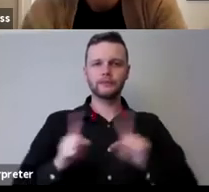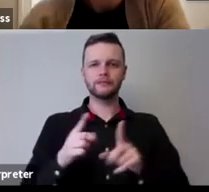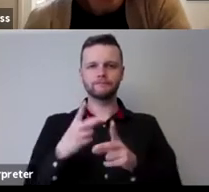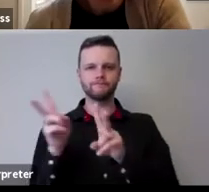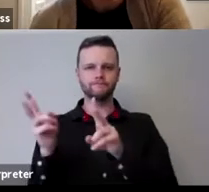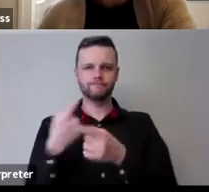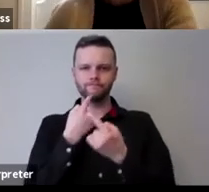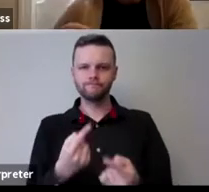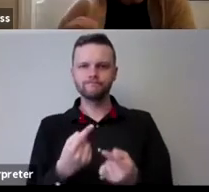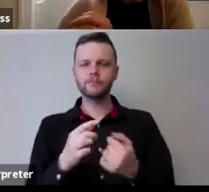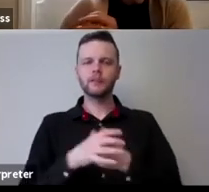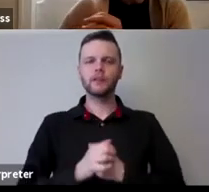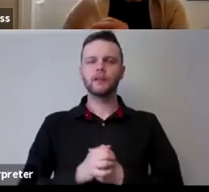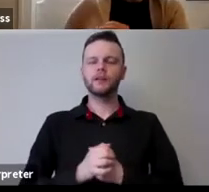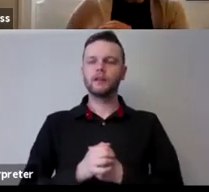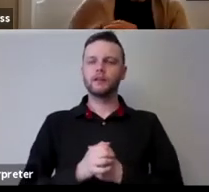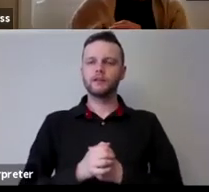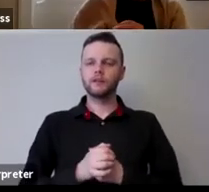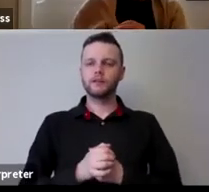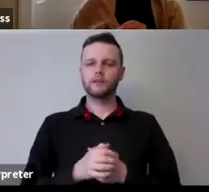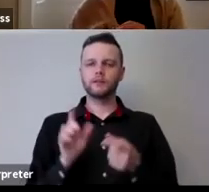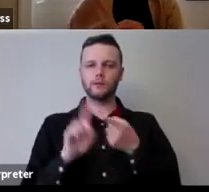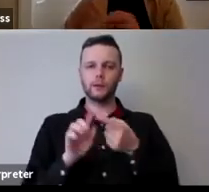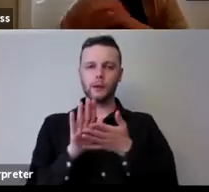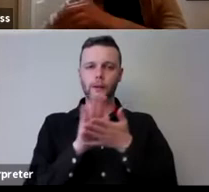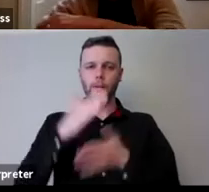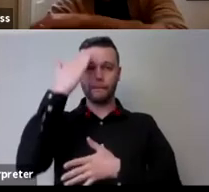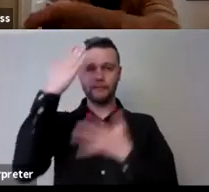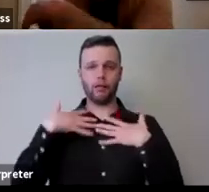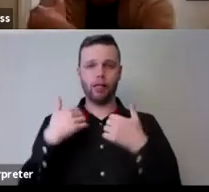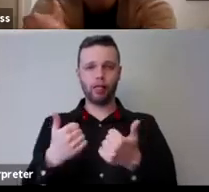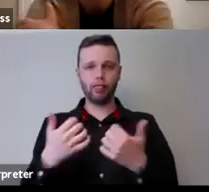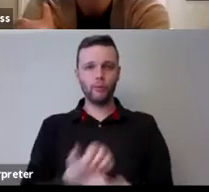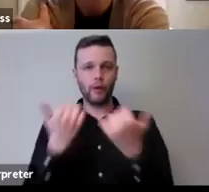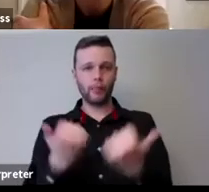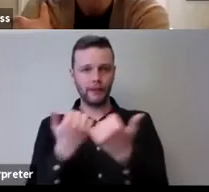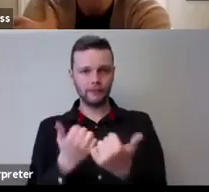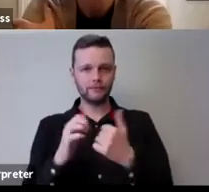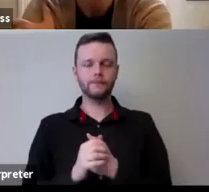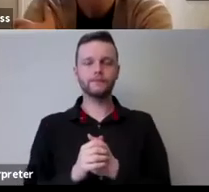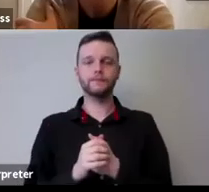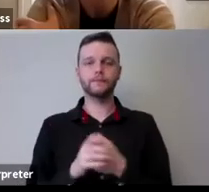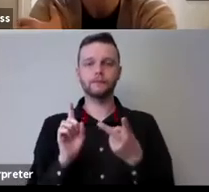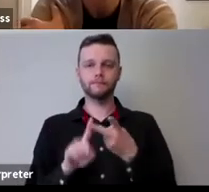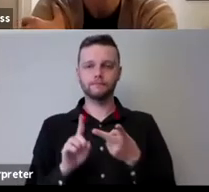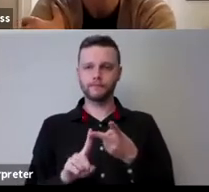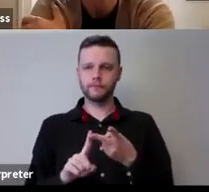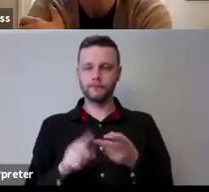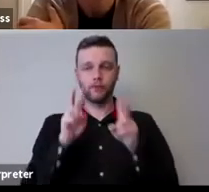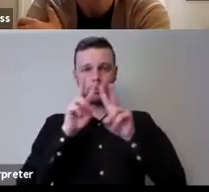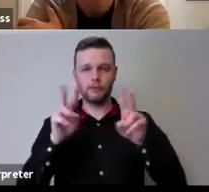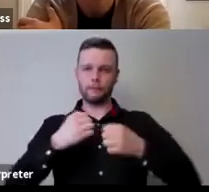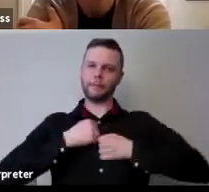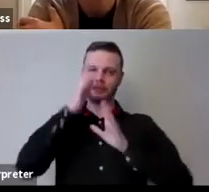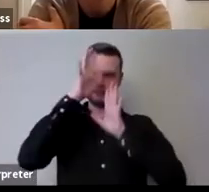there uh one is around mental mental health and well being and then and looking beyond my own